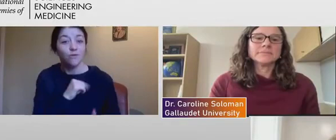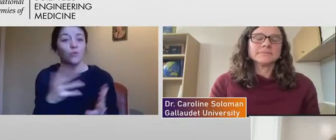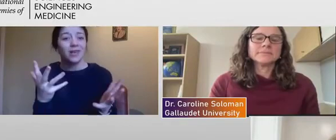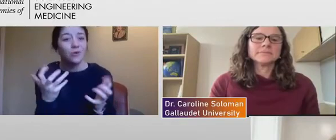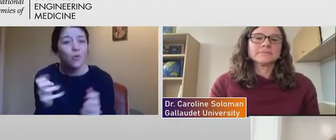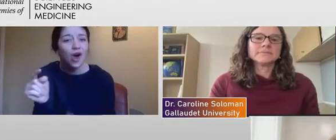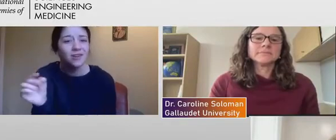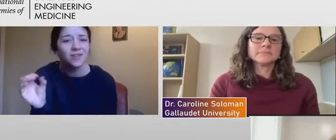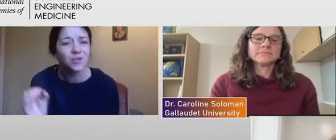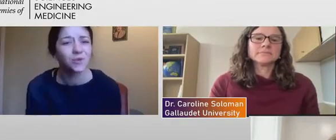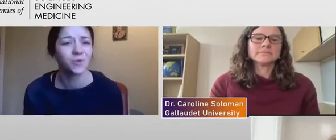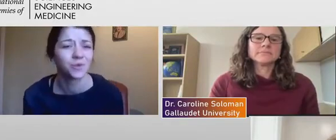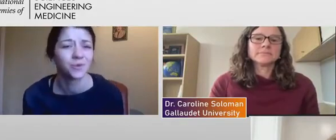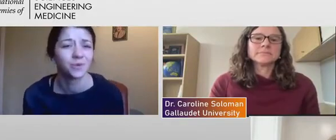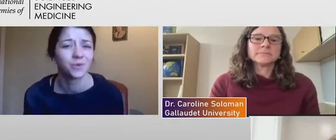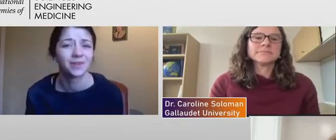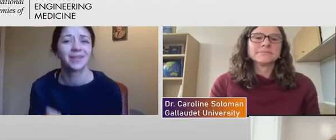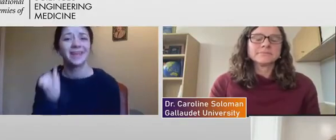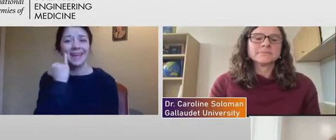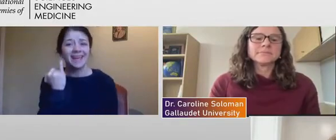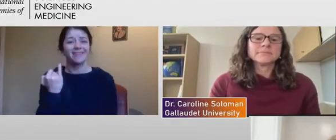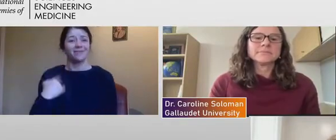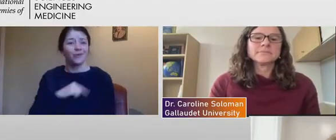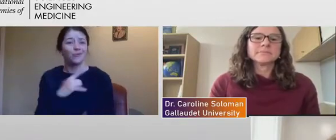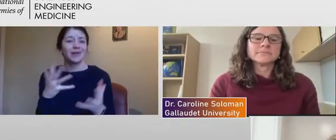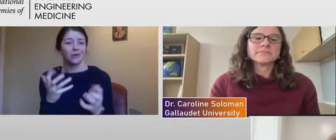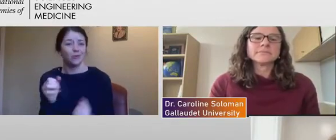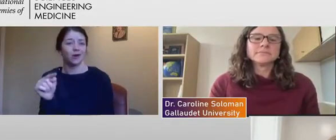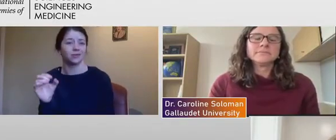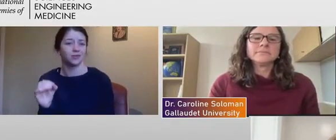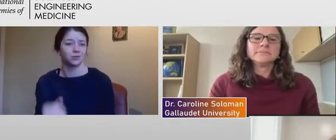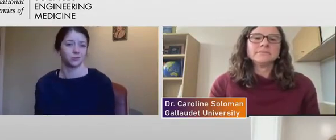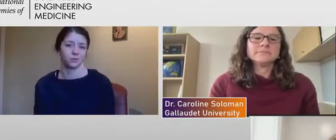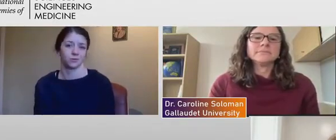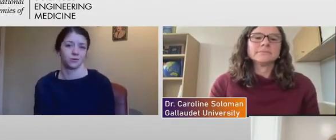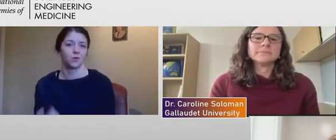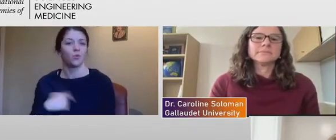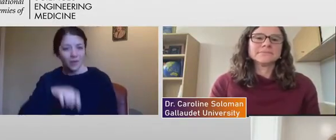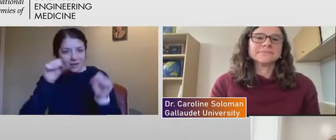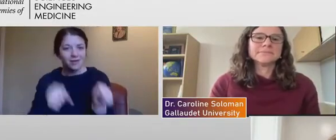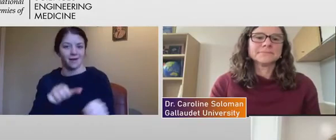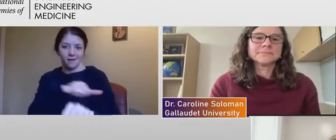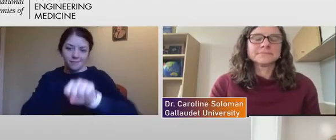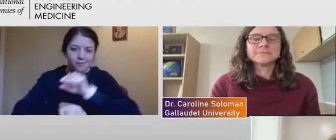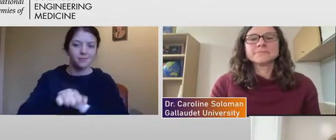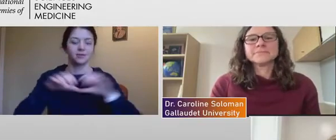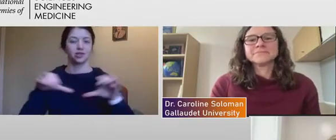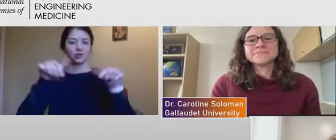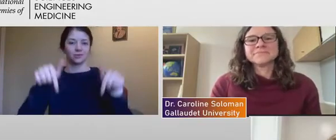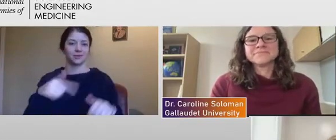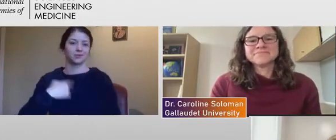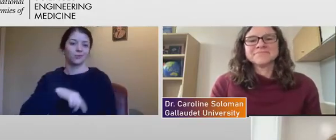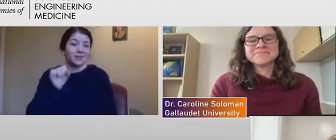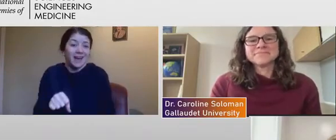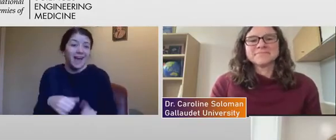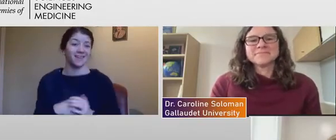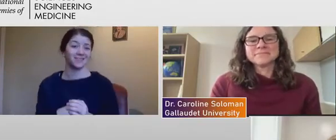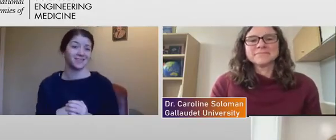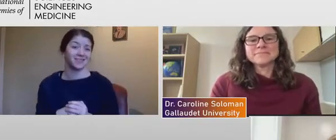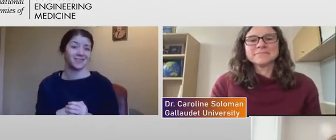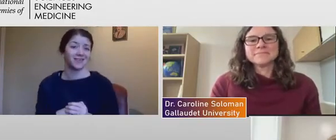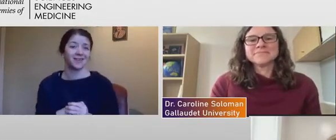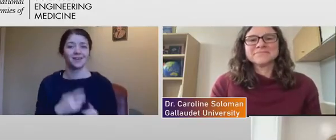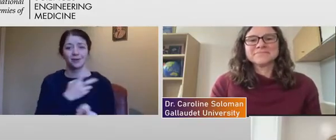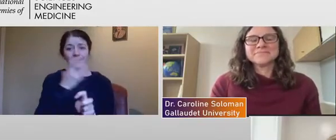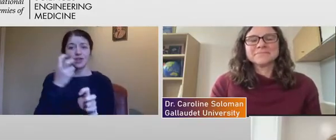right? If we want to, um, we can do this. But, um, the, the harder thing to